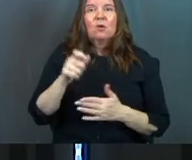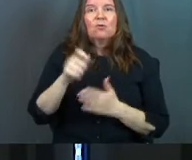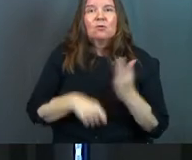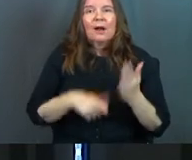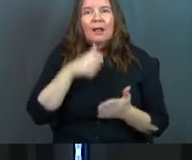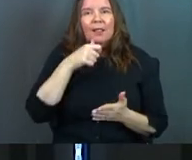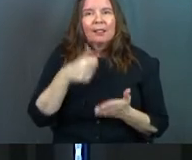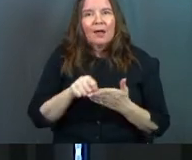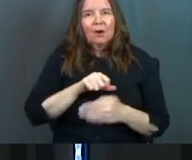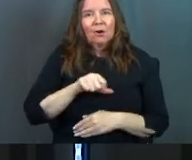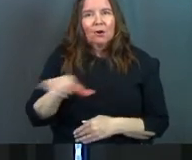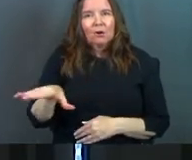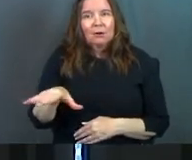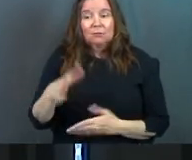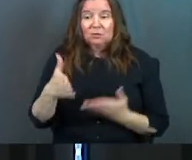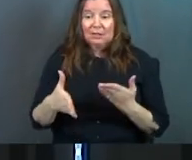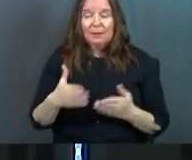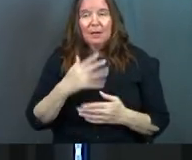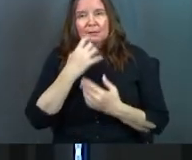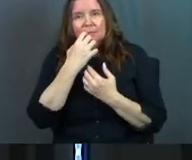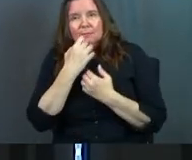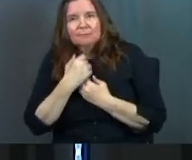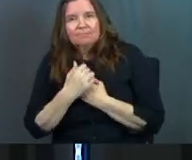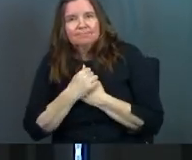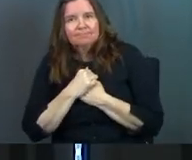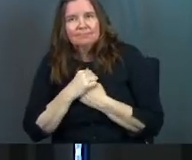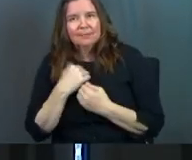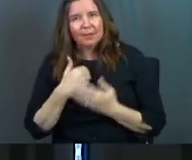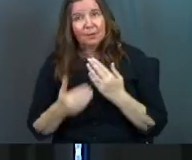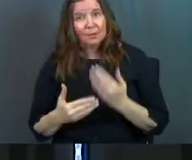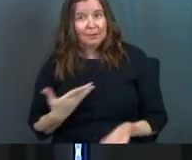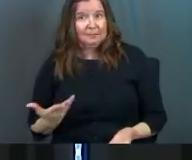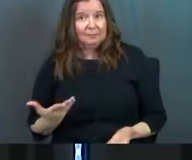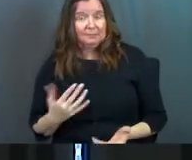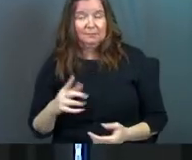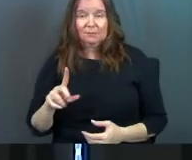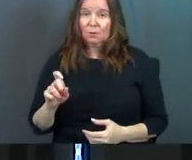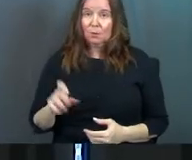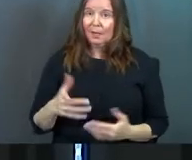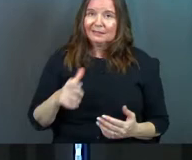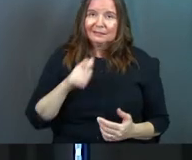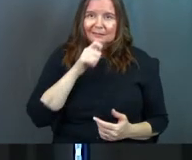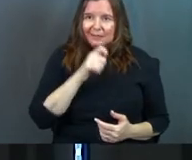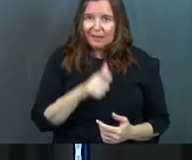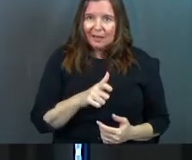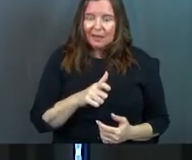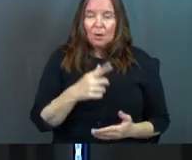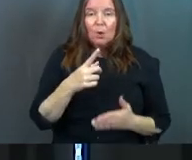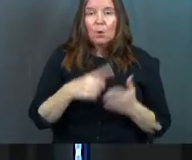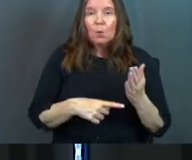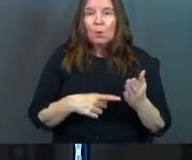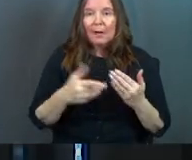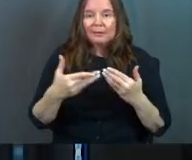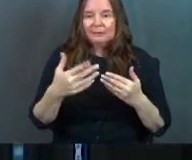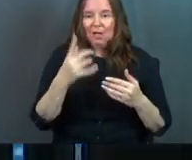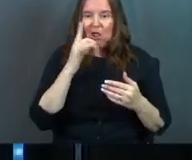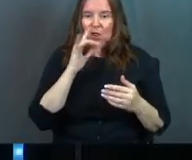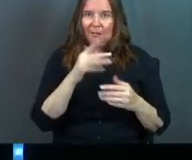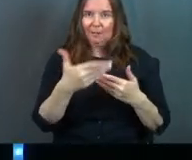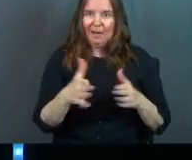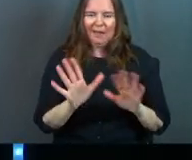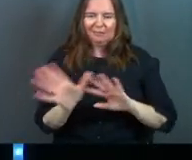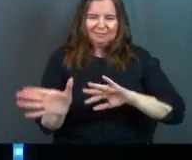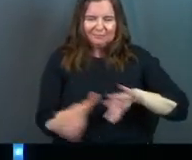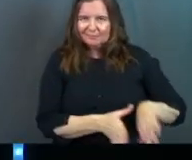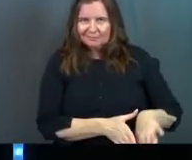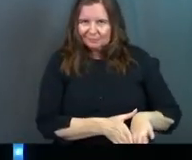write a letter. She might cherish that more anyway. The question isn't, what's the package? Be